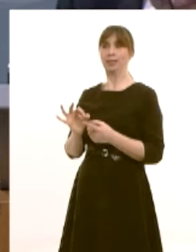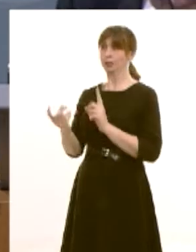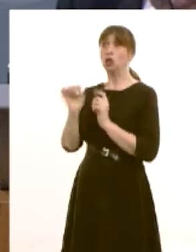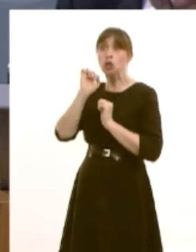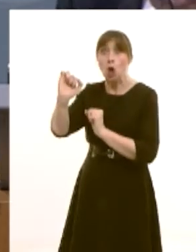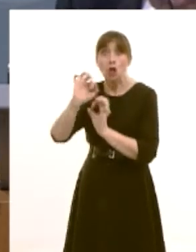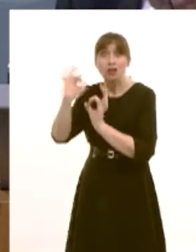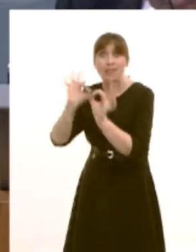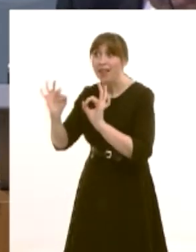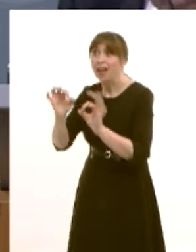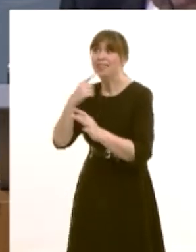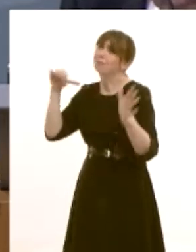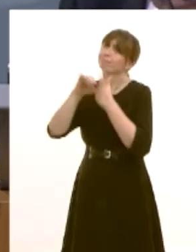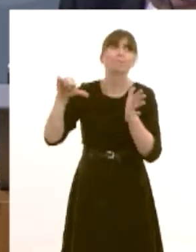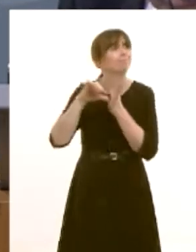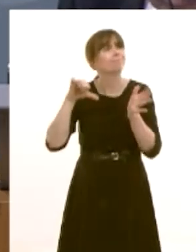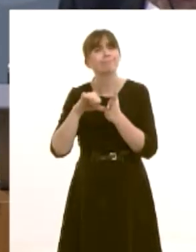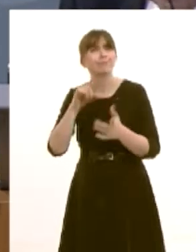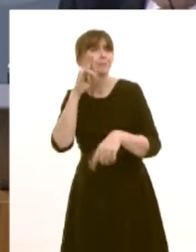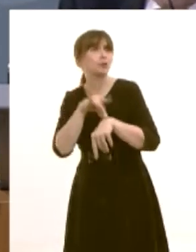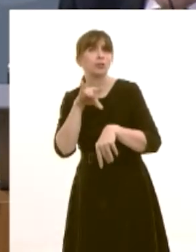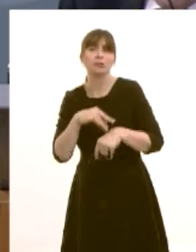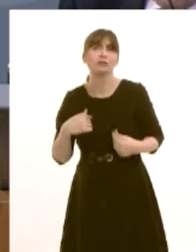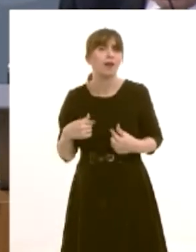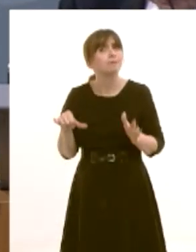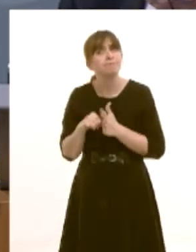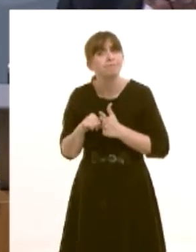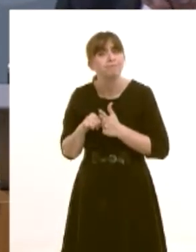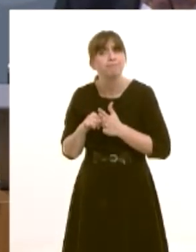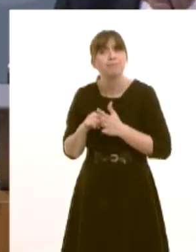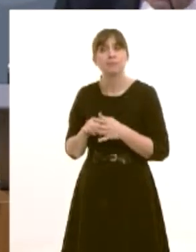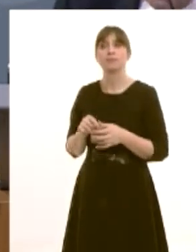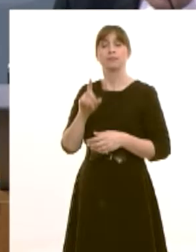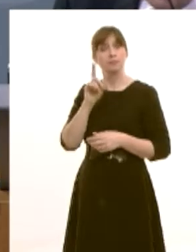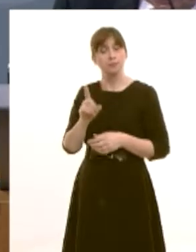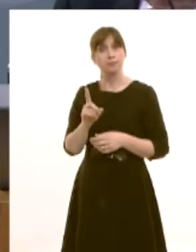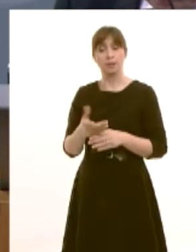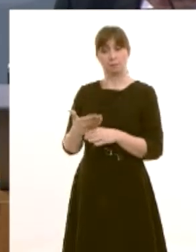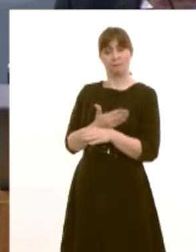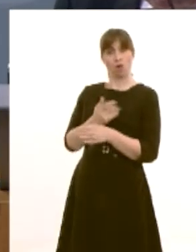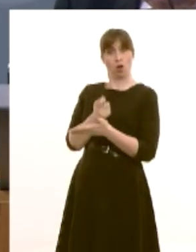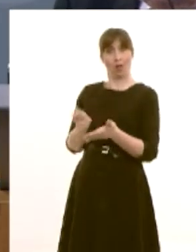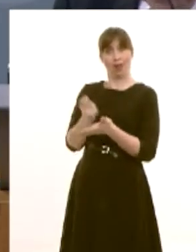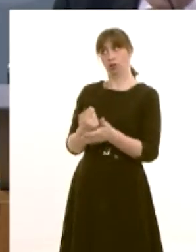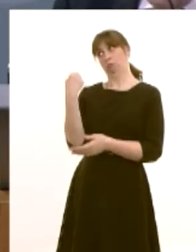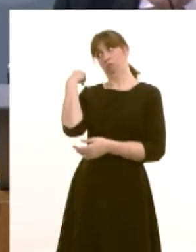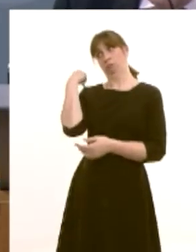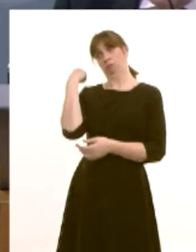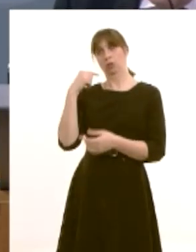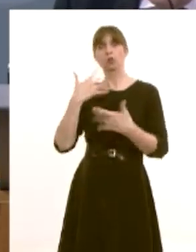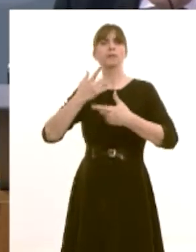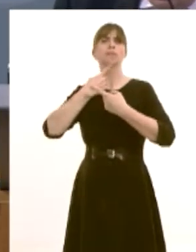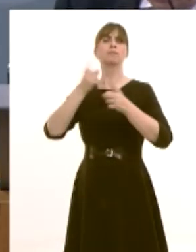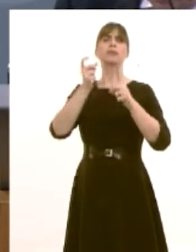say they find it difficult to make an appointment but just before the last election you also said that when the next pisa